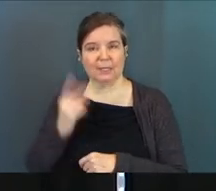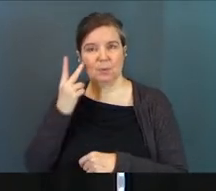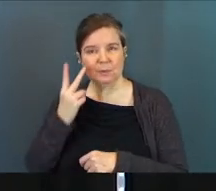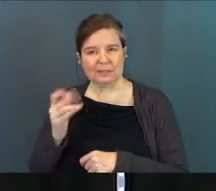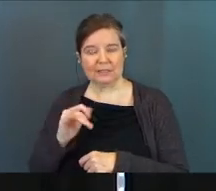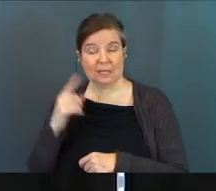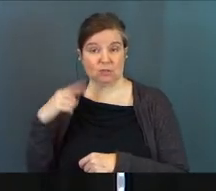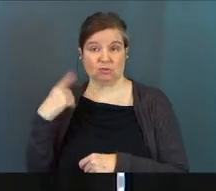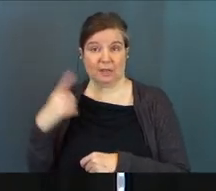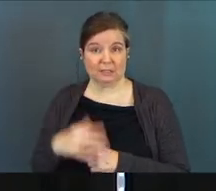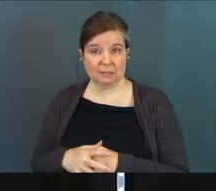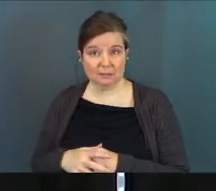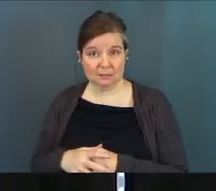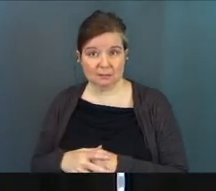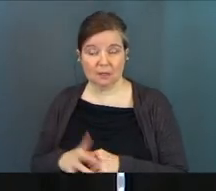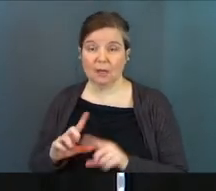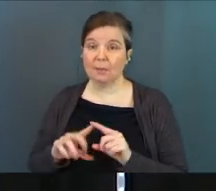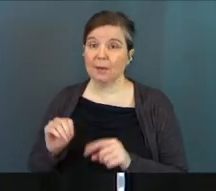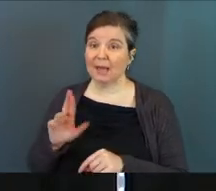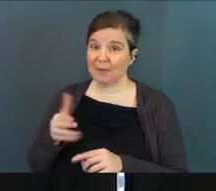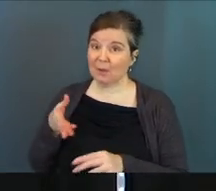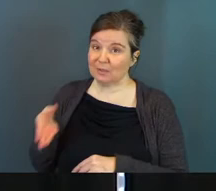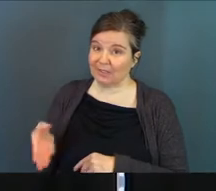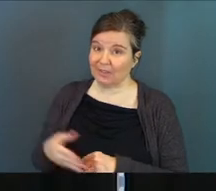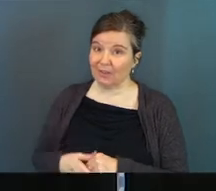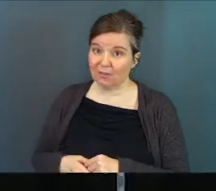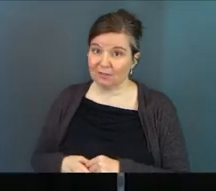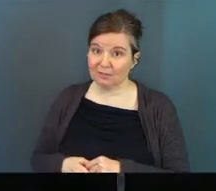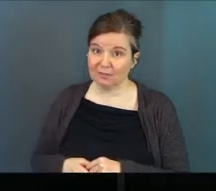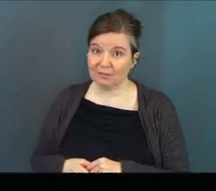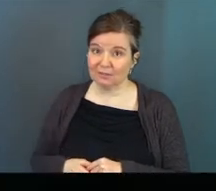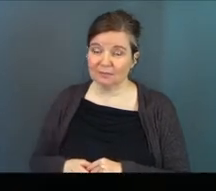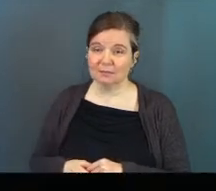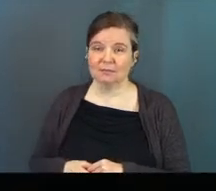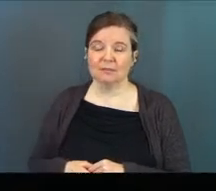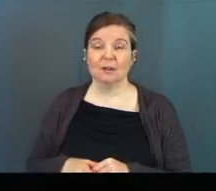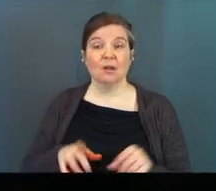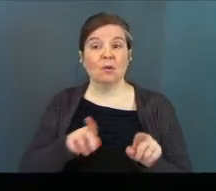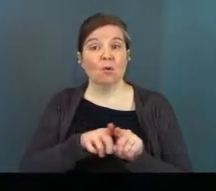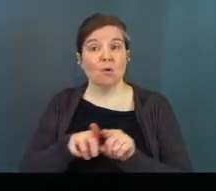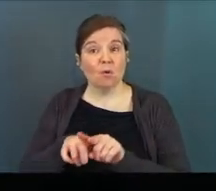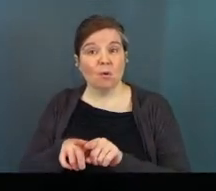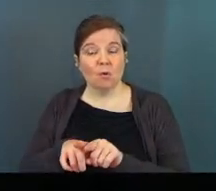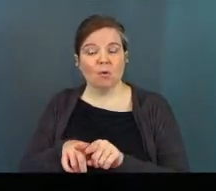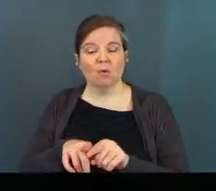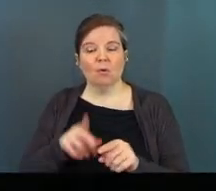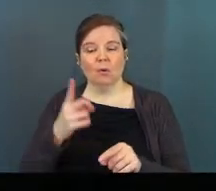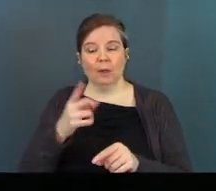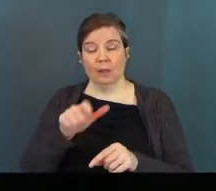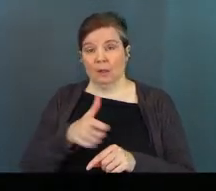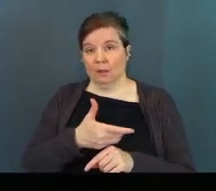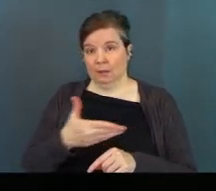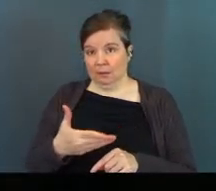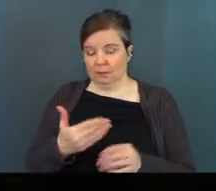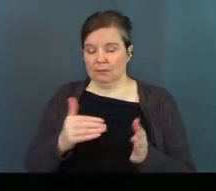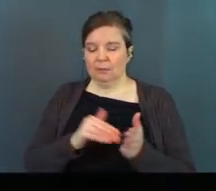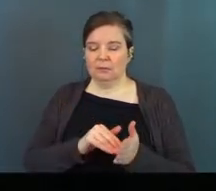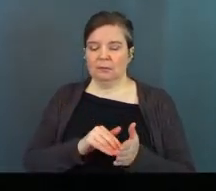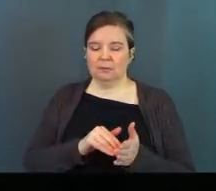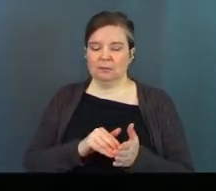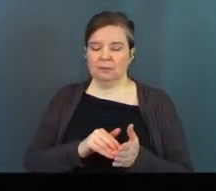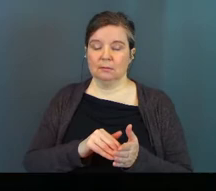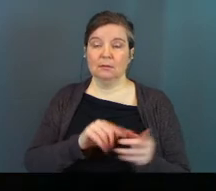was seen as crazy. But Mary was in there. And not only that, but one of the other things, again, is